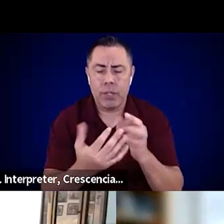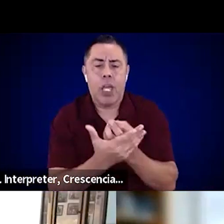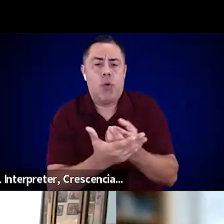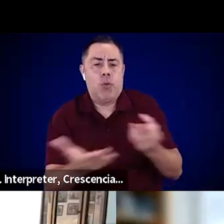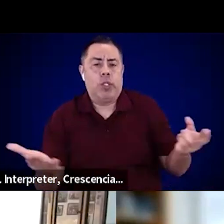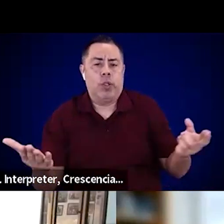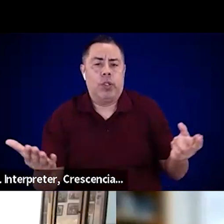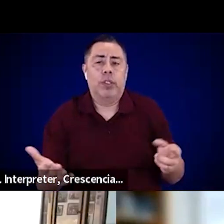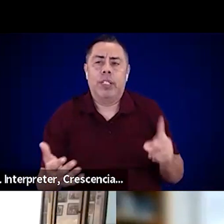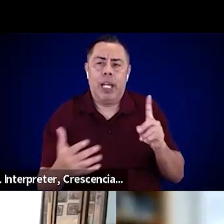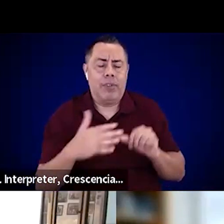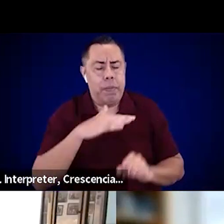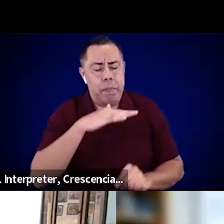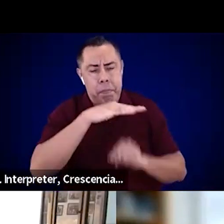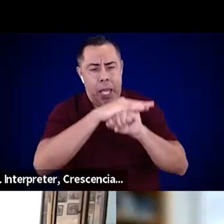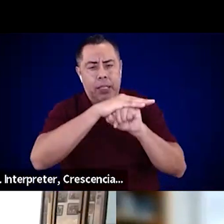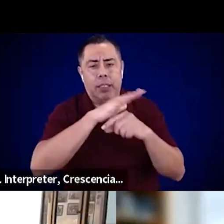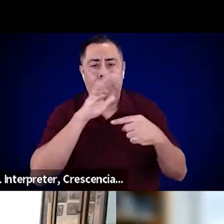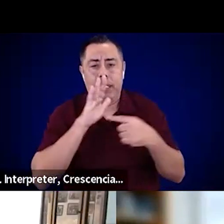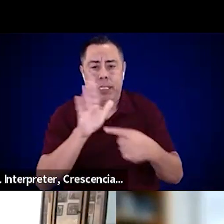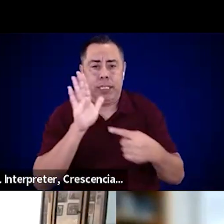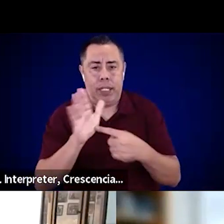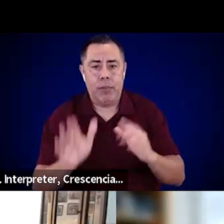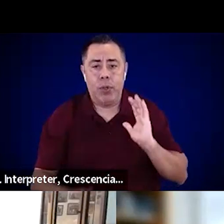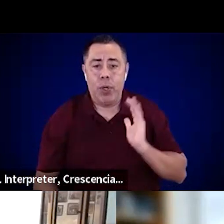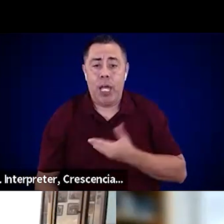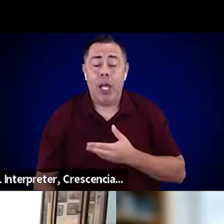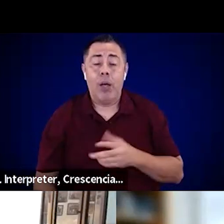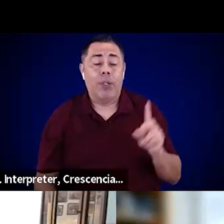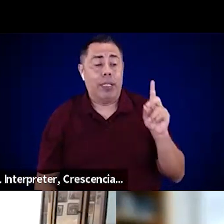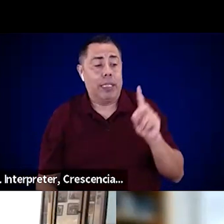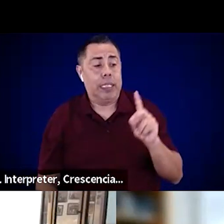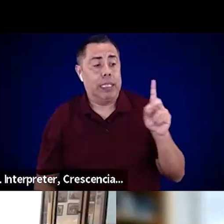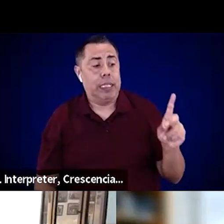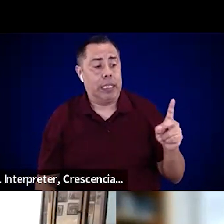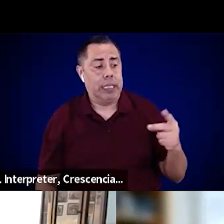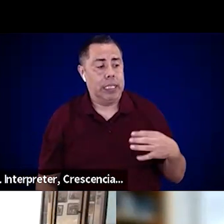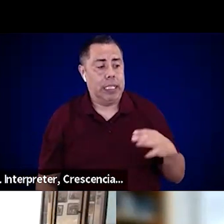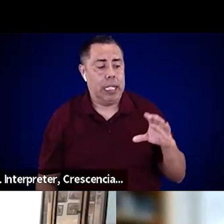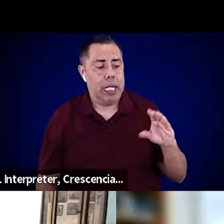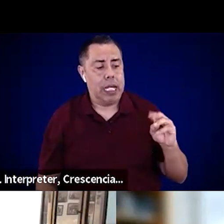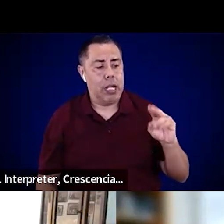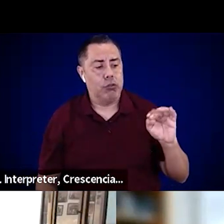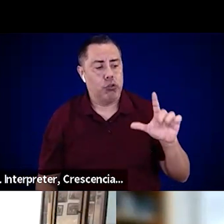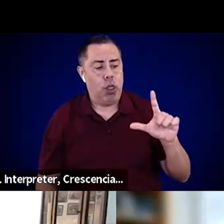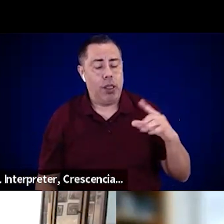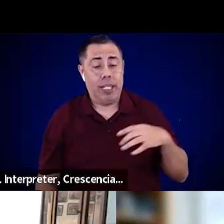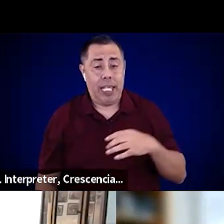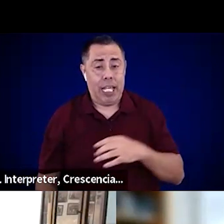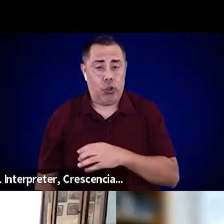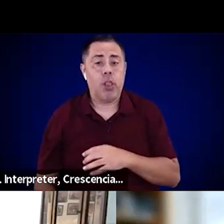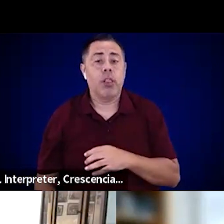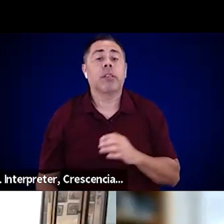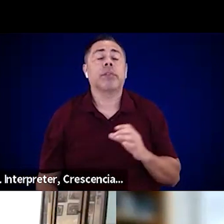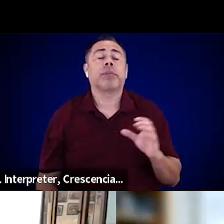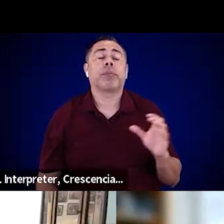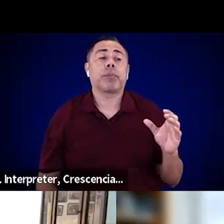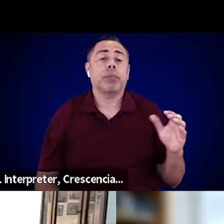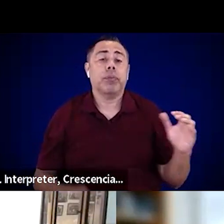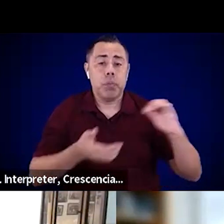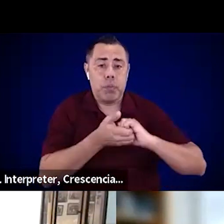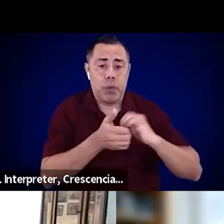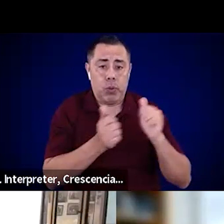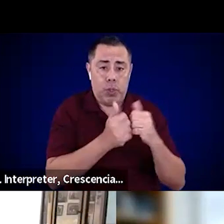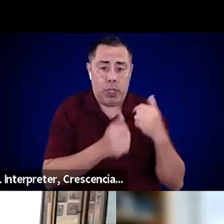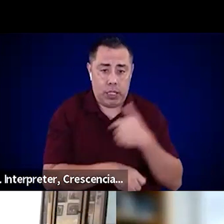DD Council, like I mentioned before, not only partners with us on our disaster coalition, but they're